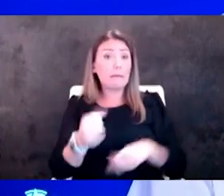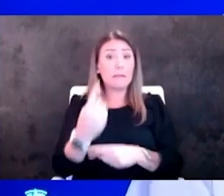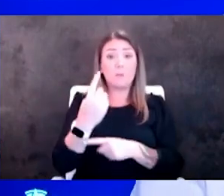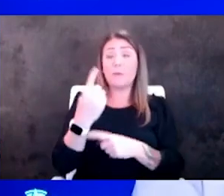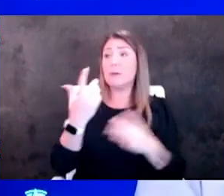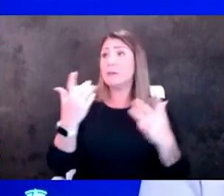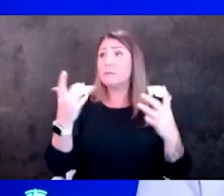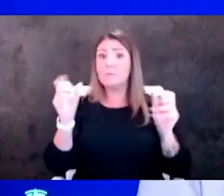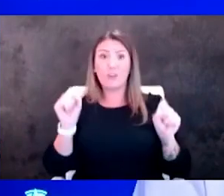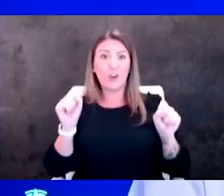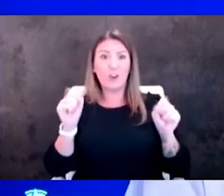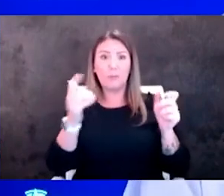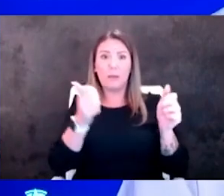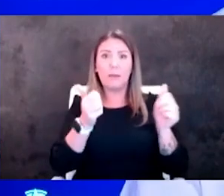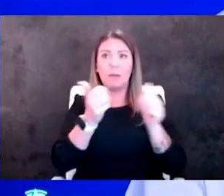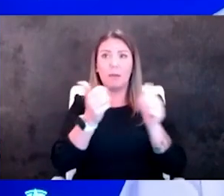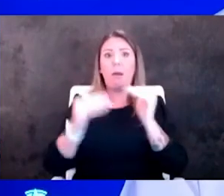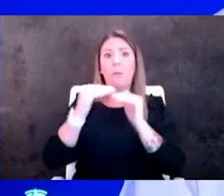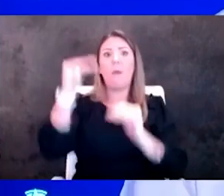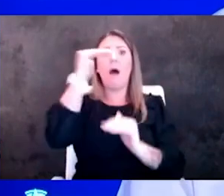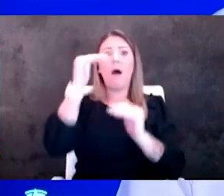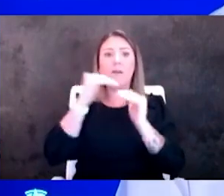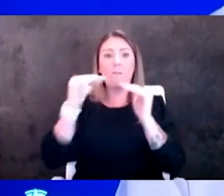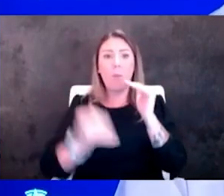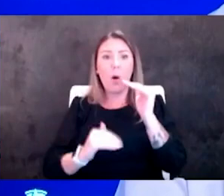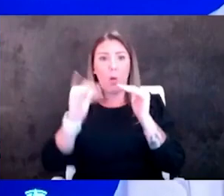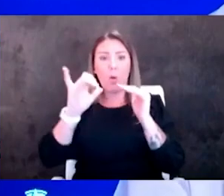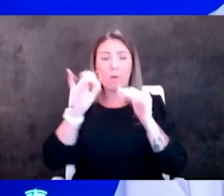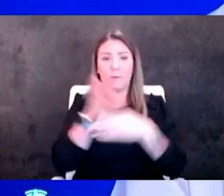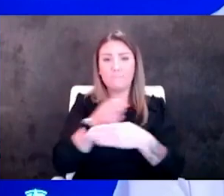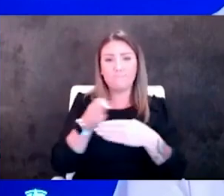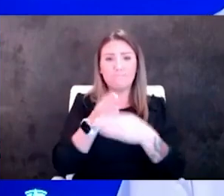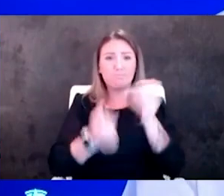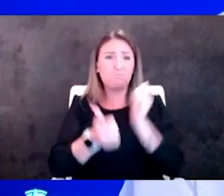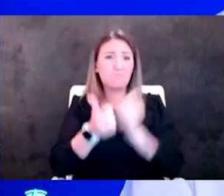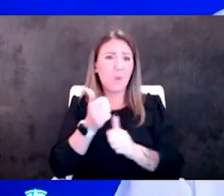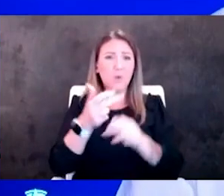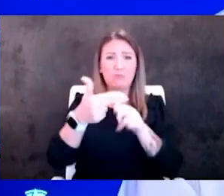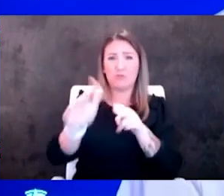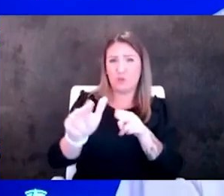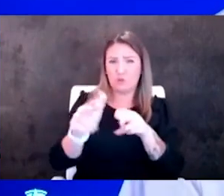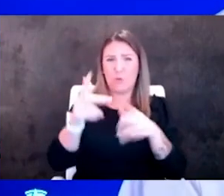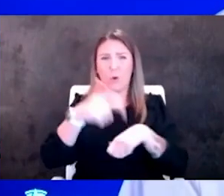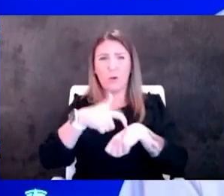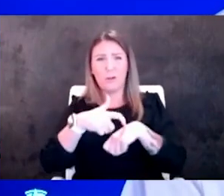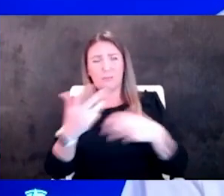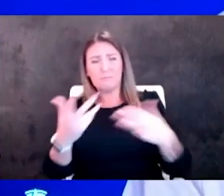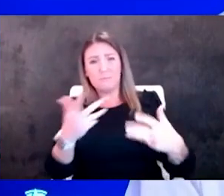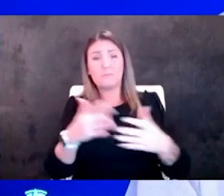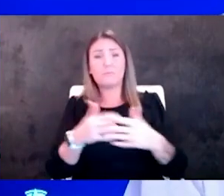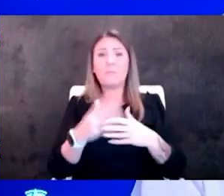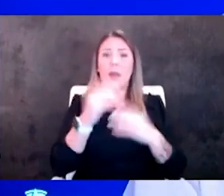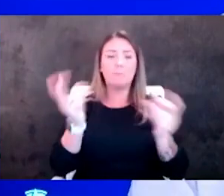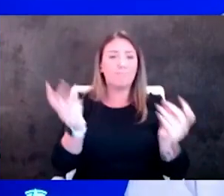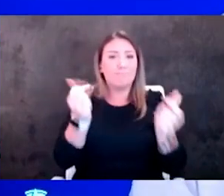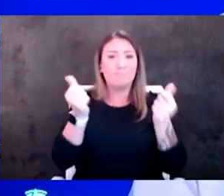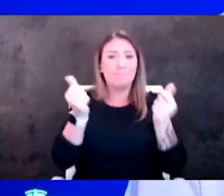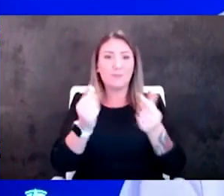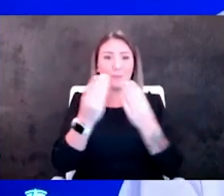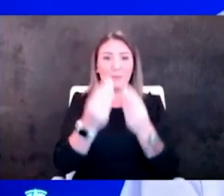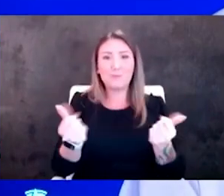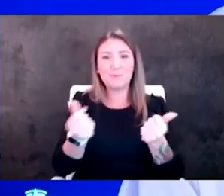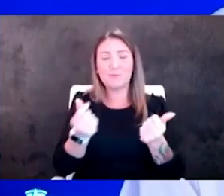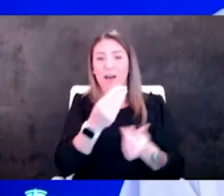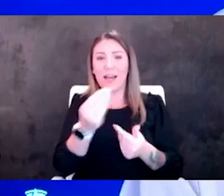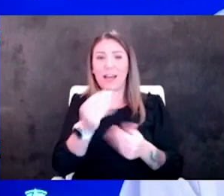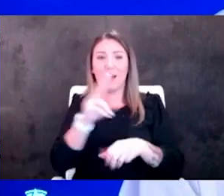fall above or below that range most of them are transient meaning short-lived and they do spontaneously resolve or go back into that normal